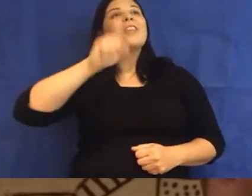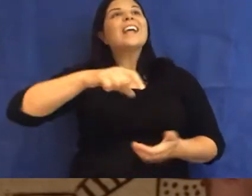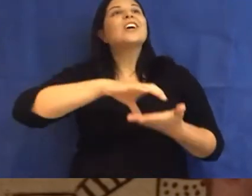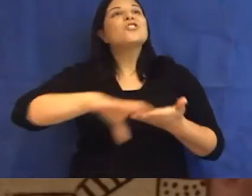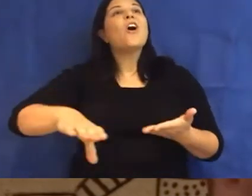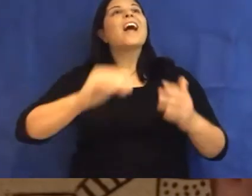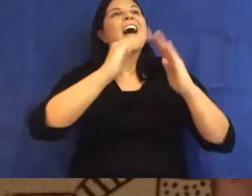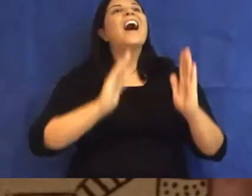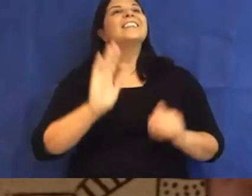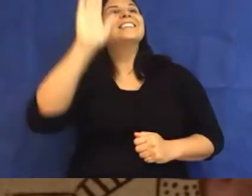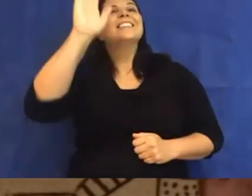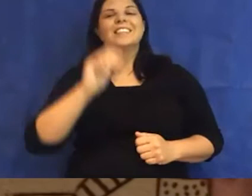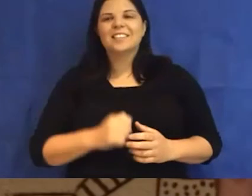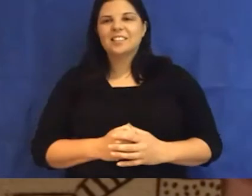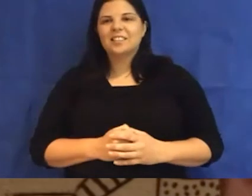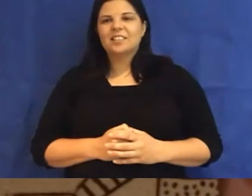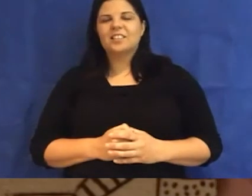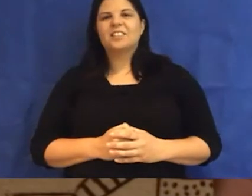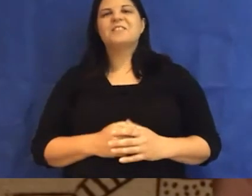house. Yeah.